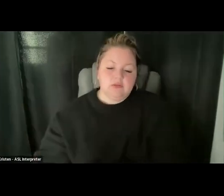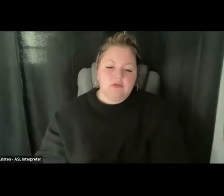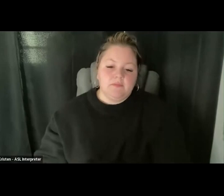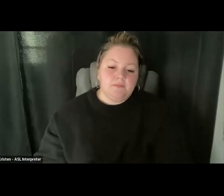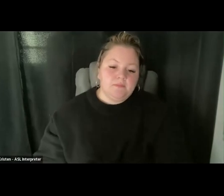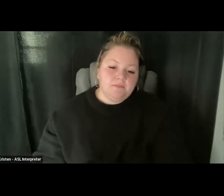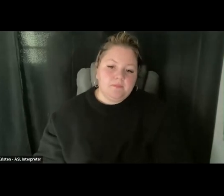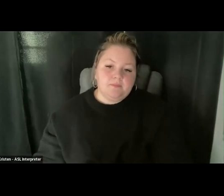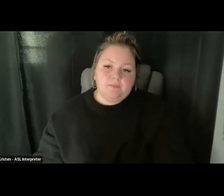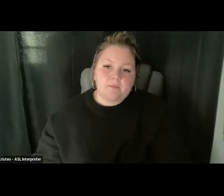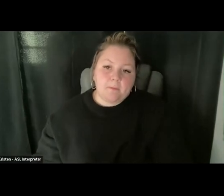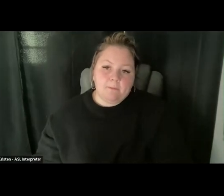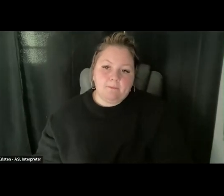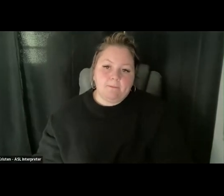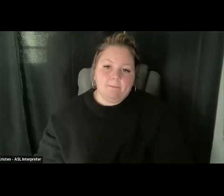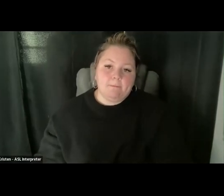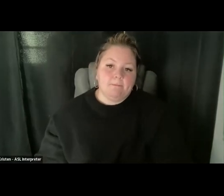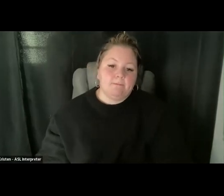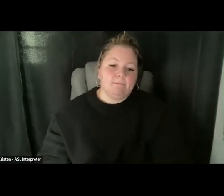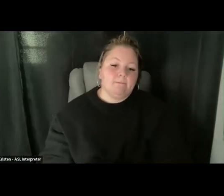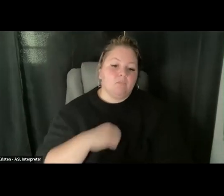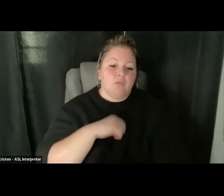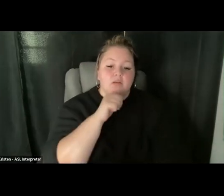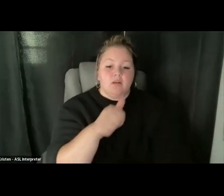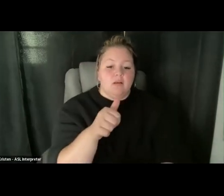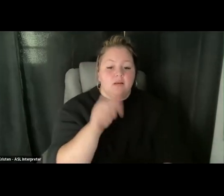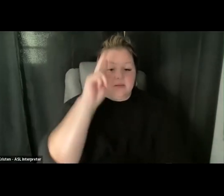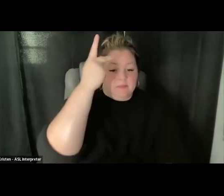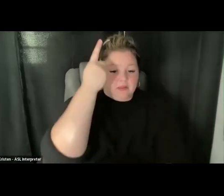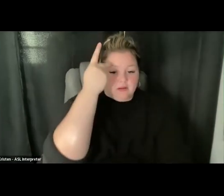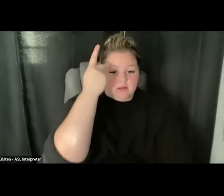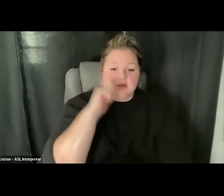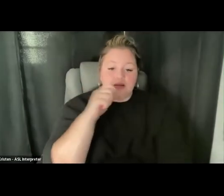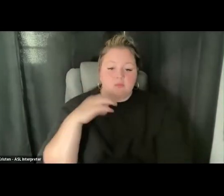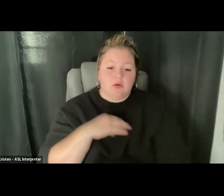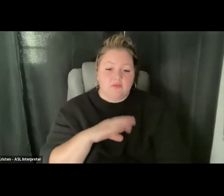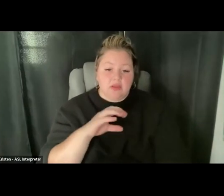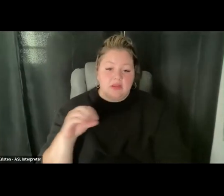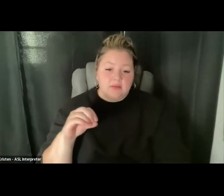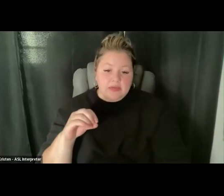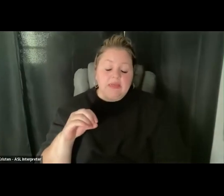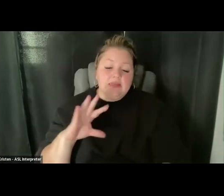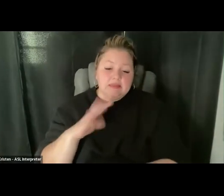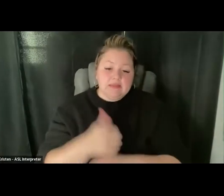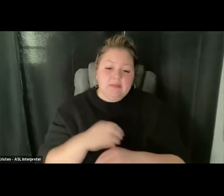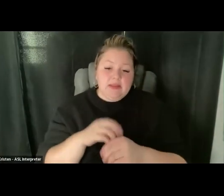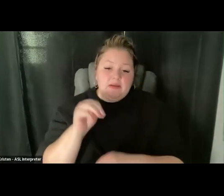are a nonpartisan nonprofit organization that was organized in May 1920,